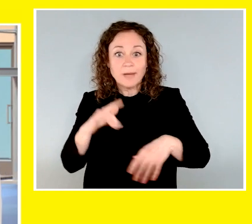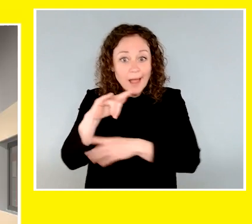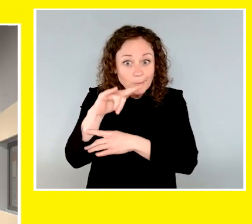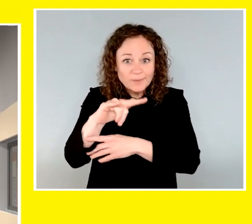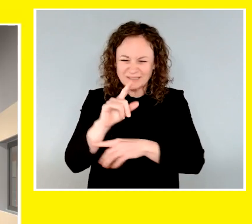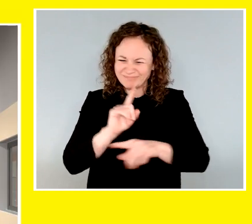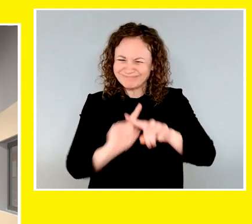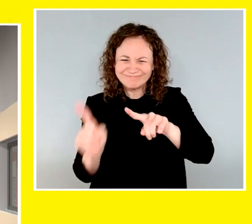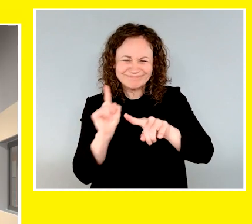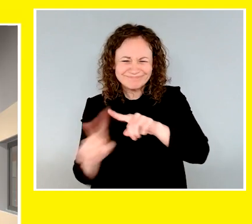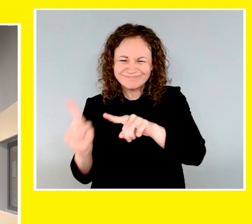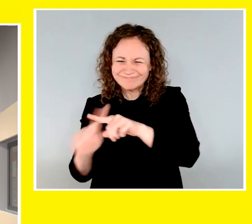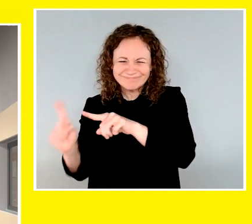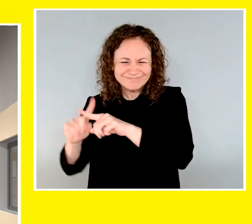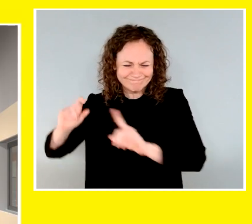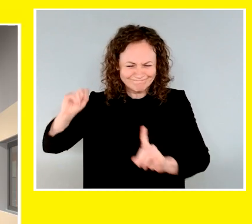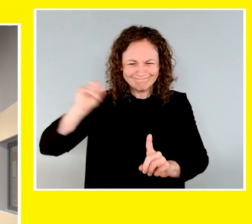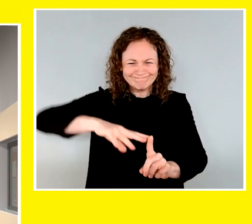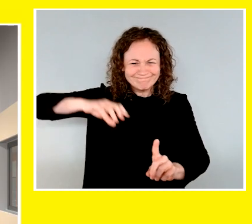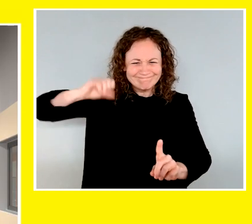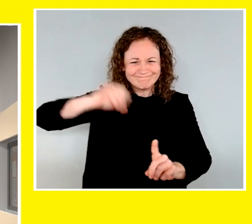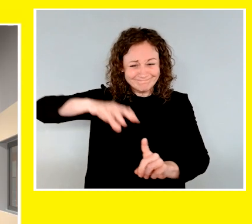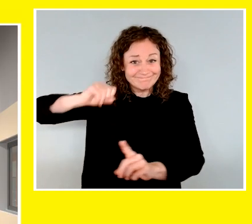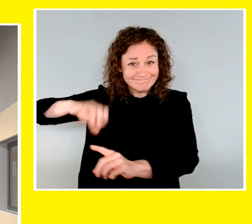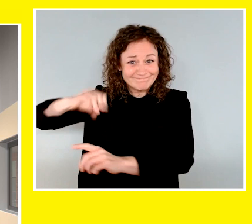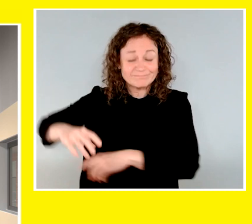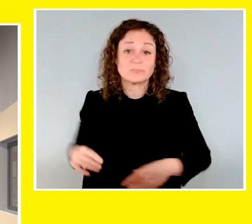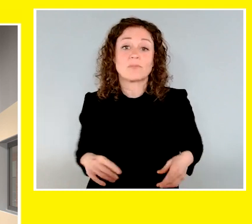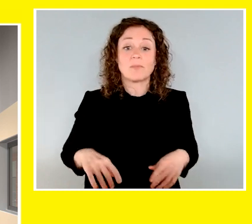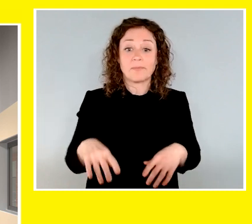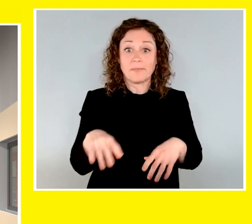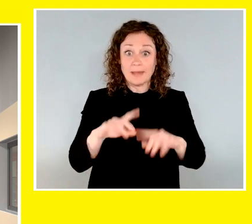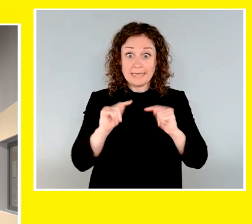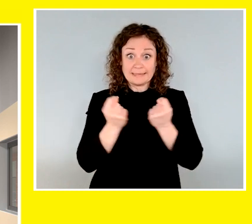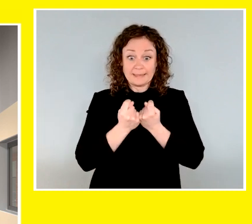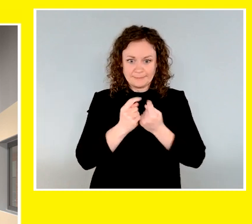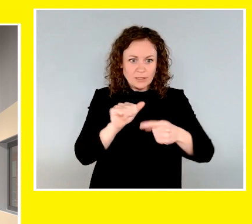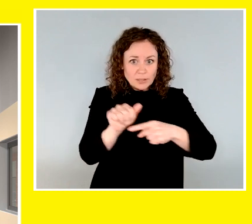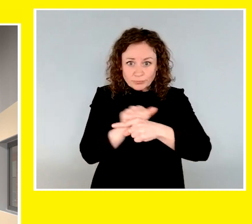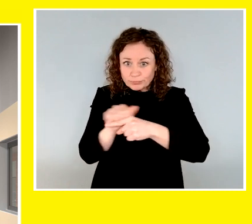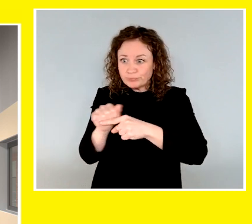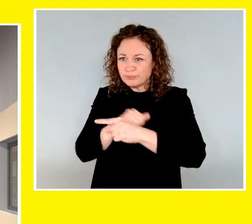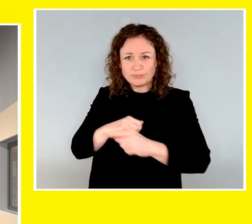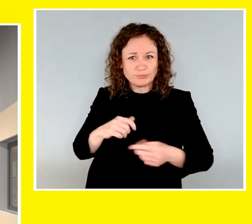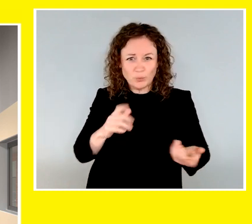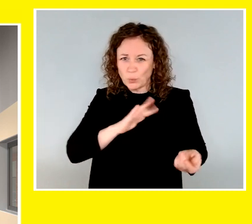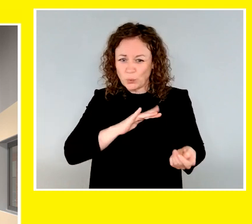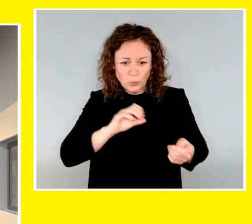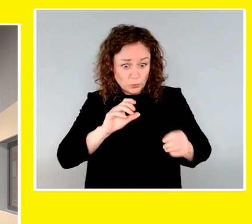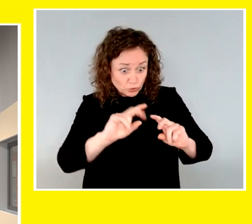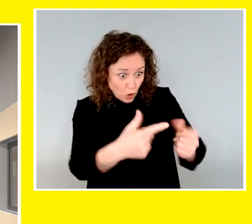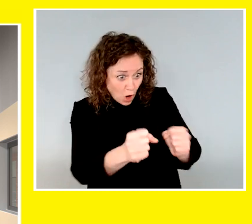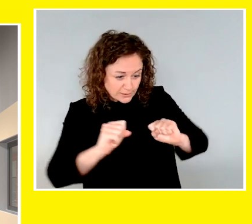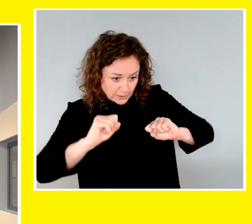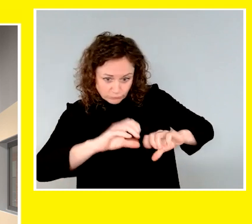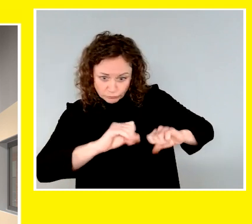This indoor training area will provide our guide dog team with the space to introduce, develop and test the dog's